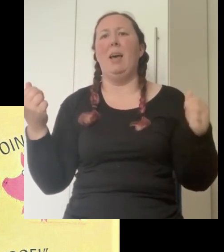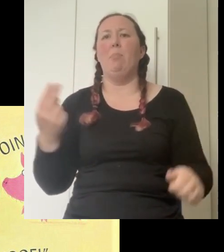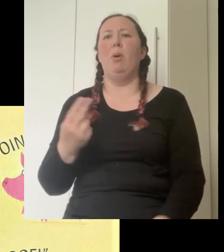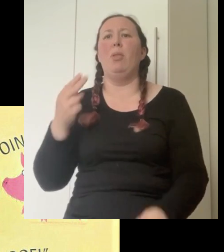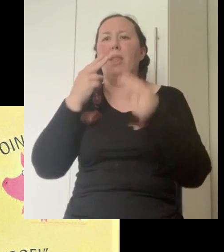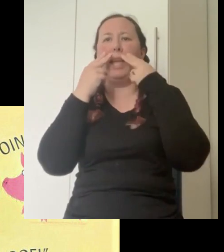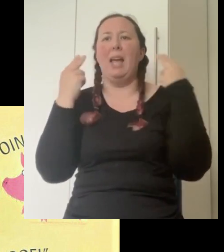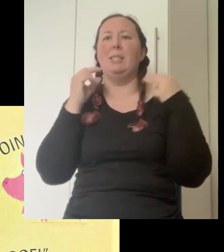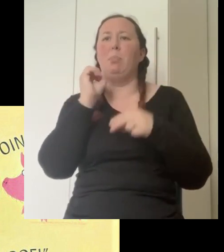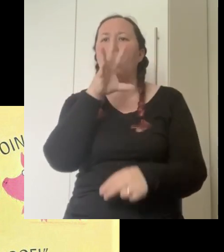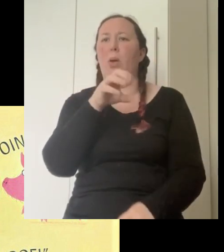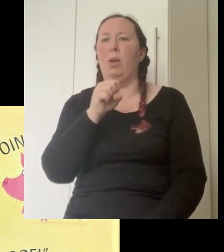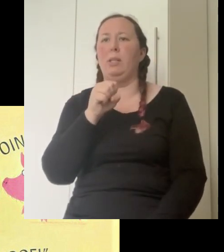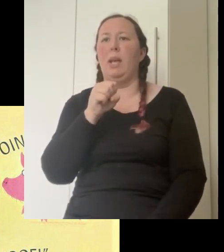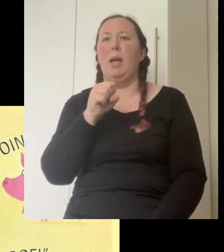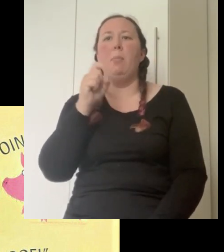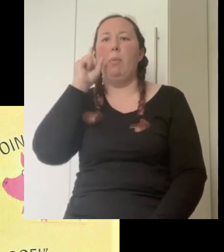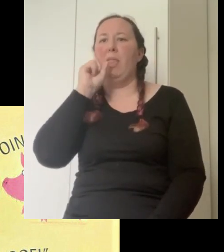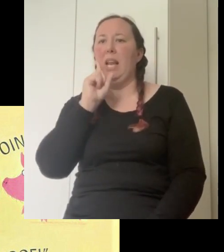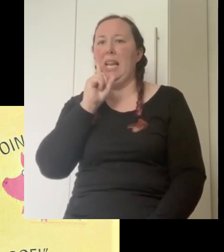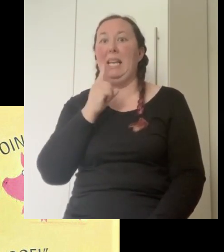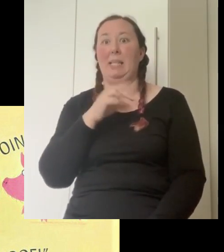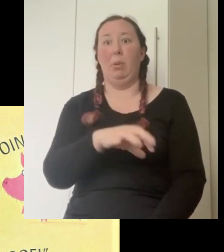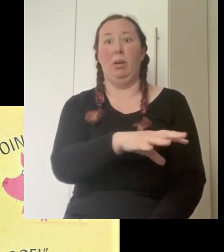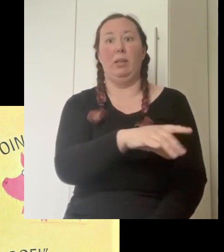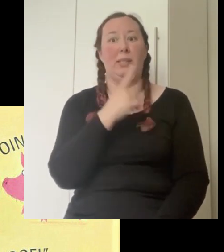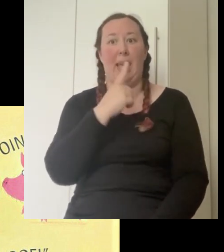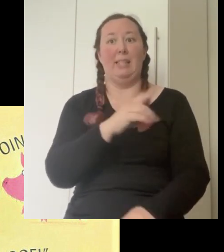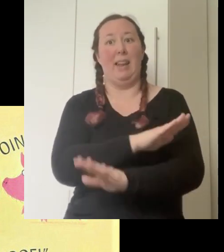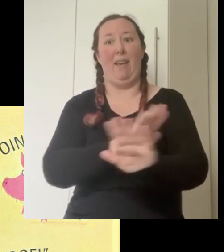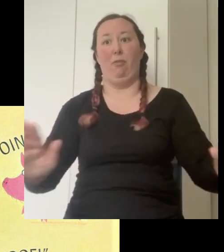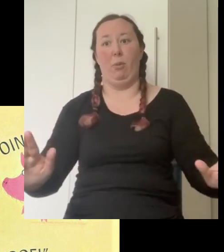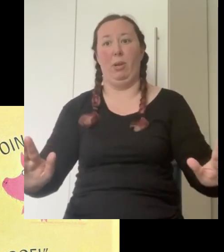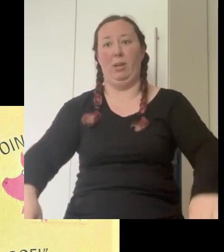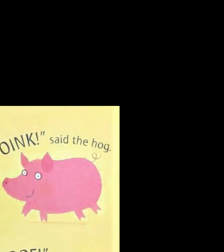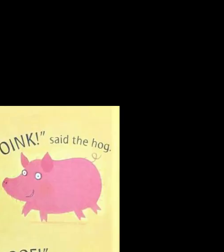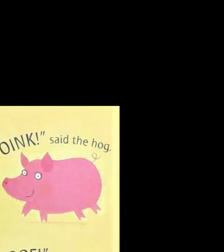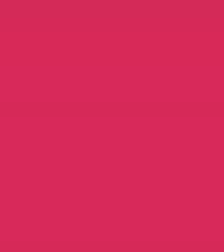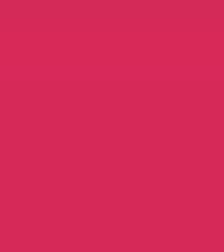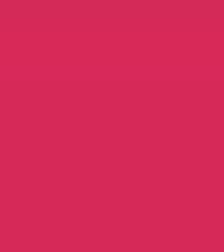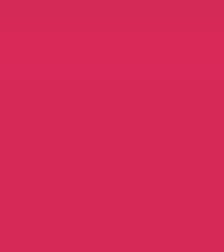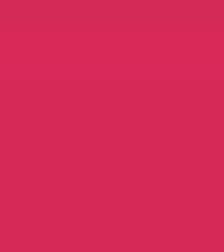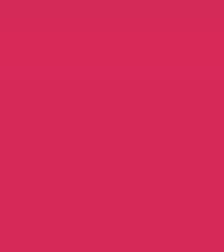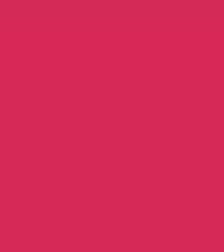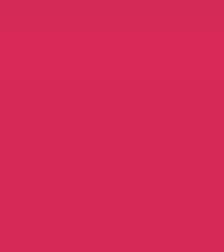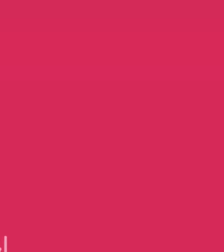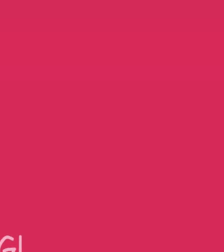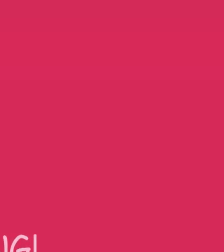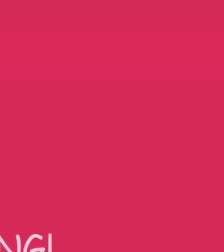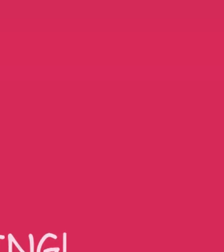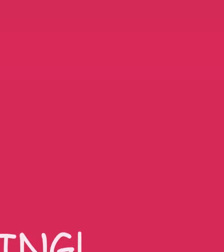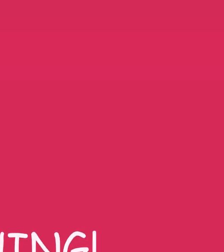and both cats purred but the ladybird said never a word the end